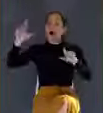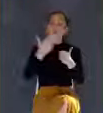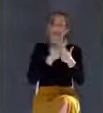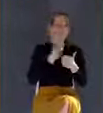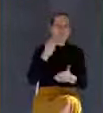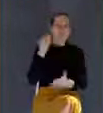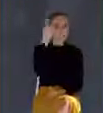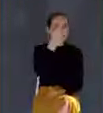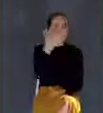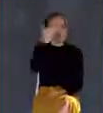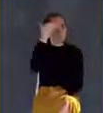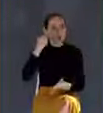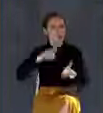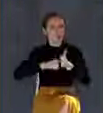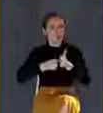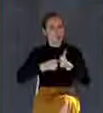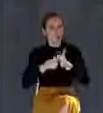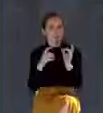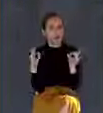The doorkeeper is to be ready.